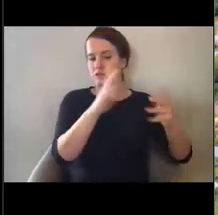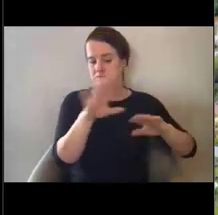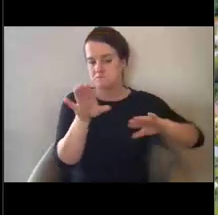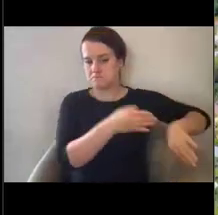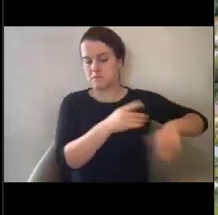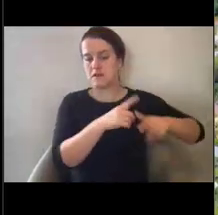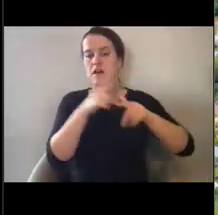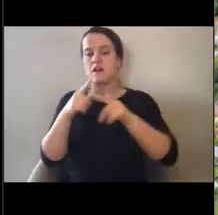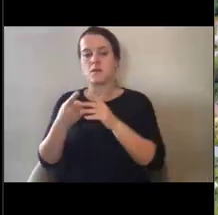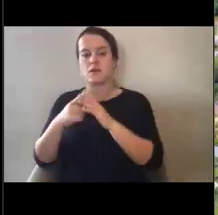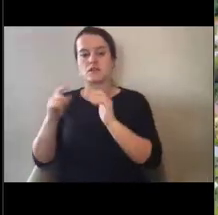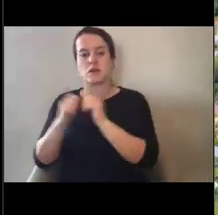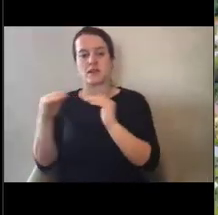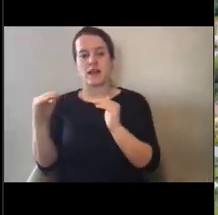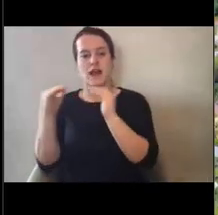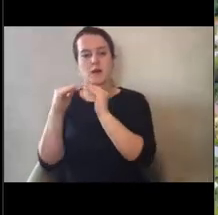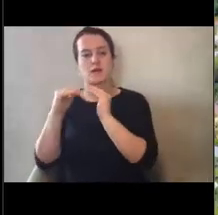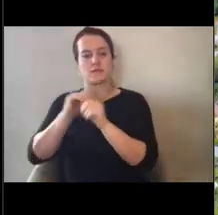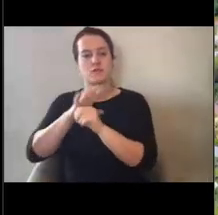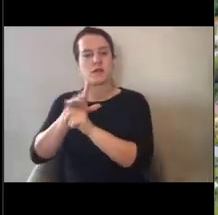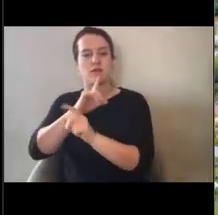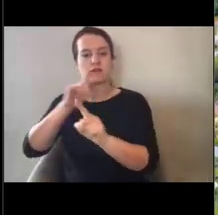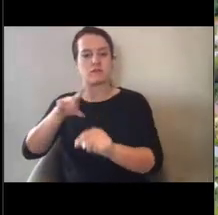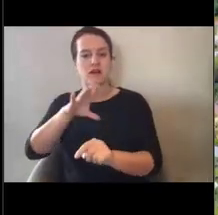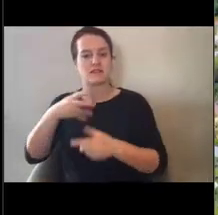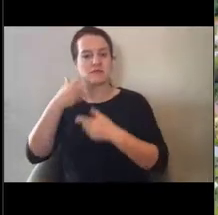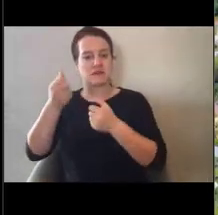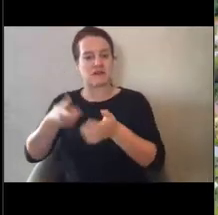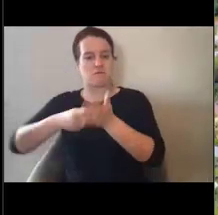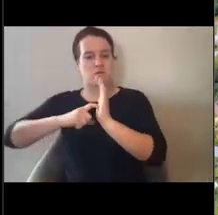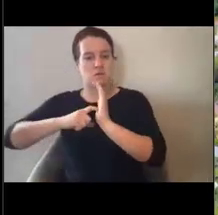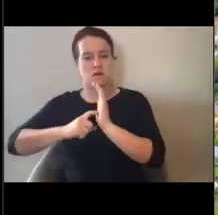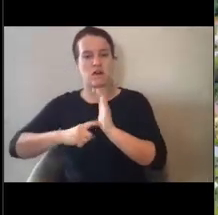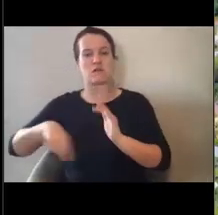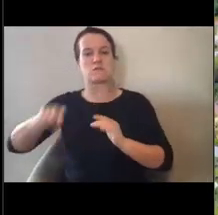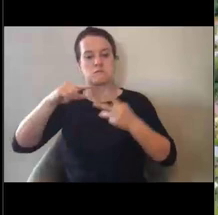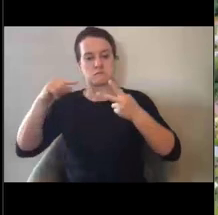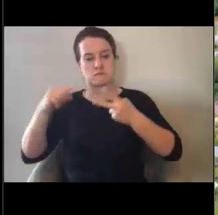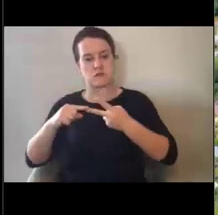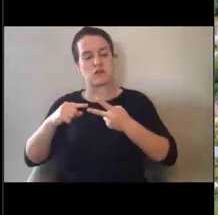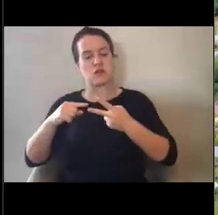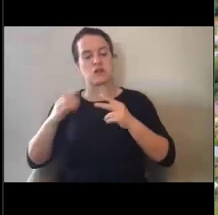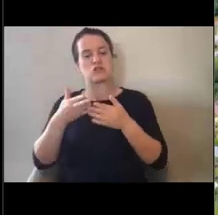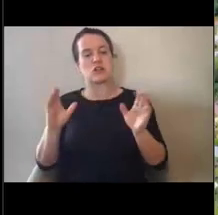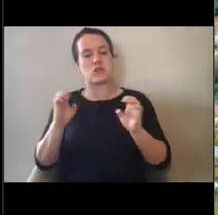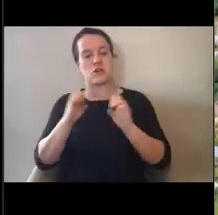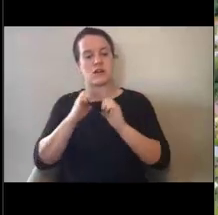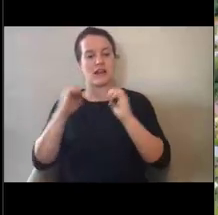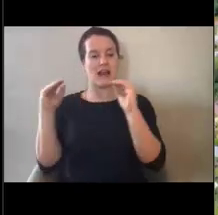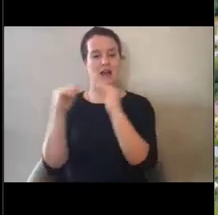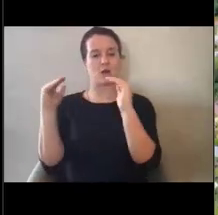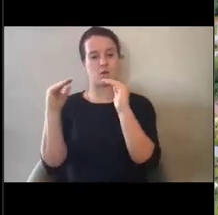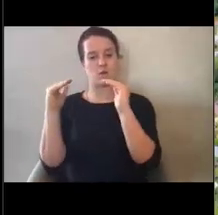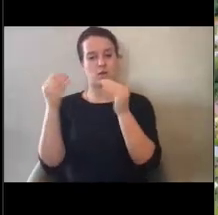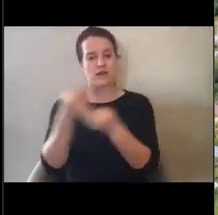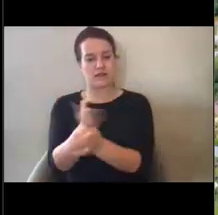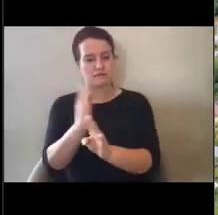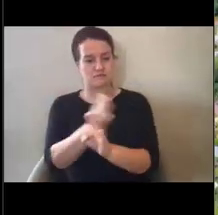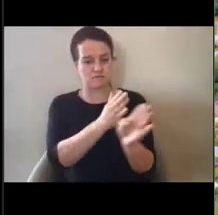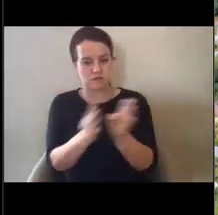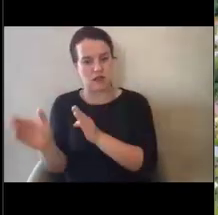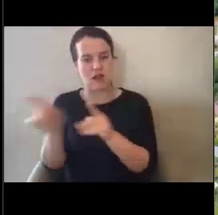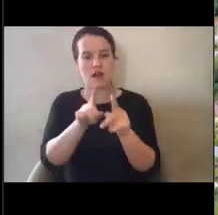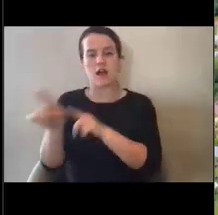pandemic response and recovery requirements. We will hear a presentation on general equity provision and reporting requirements for